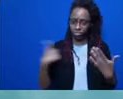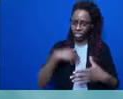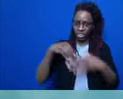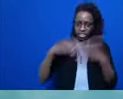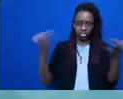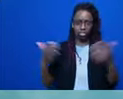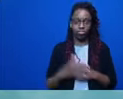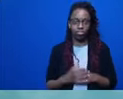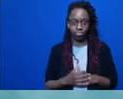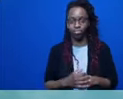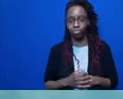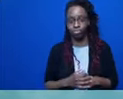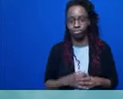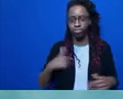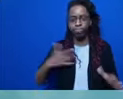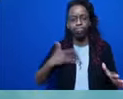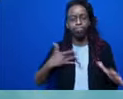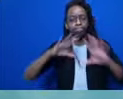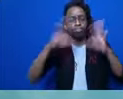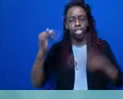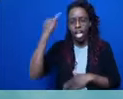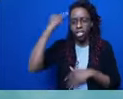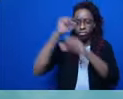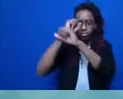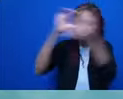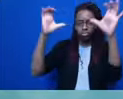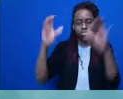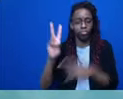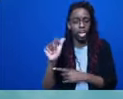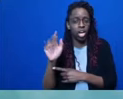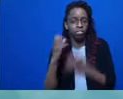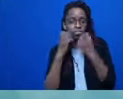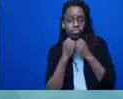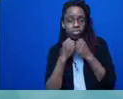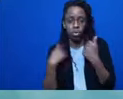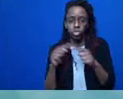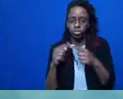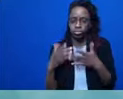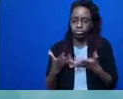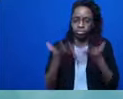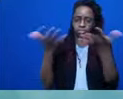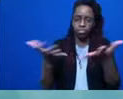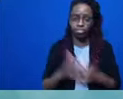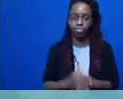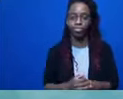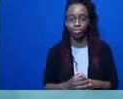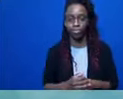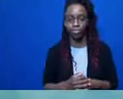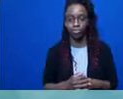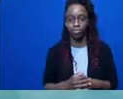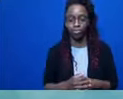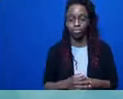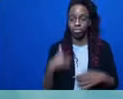that we're trying to embody, that we're entering into. So we're going to be talking about criminalized